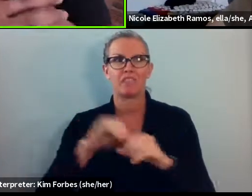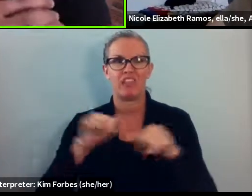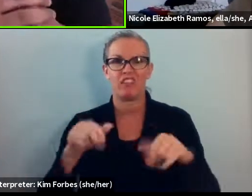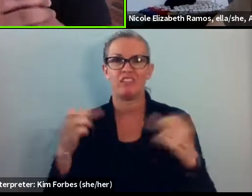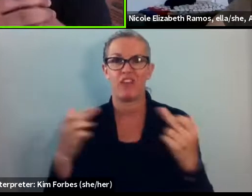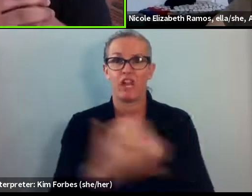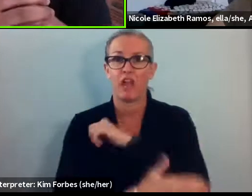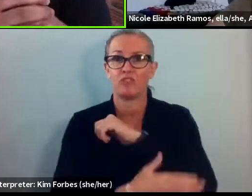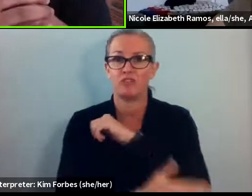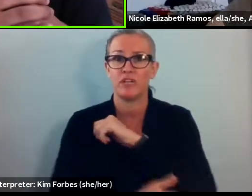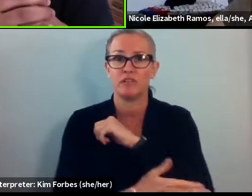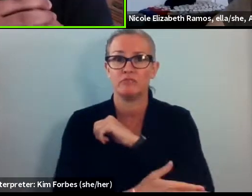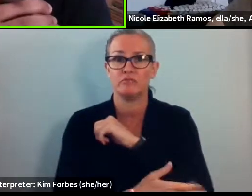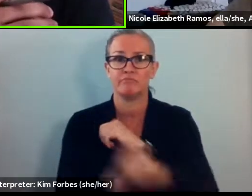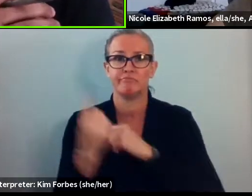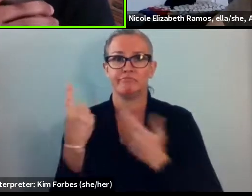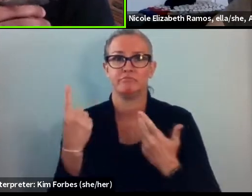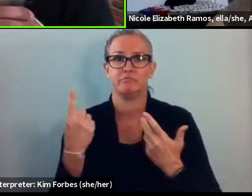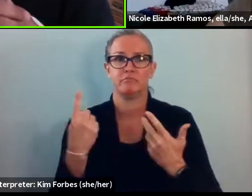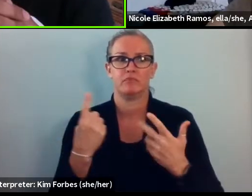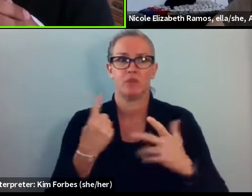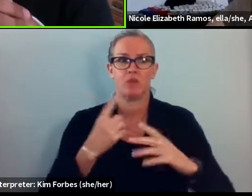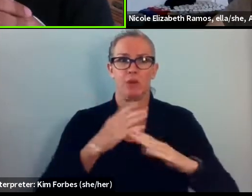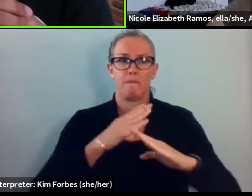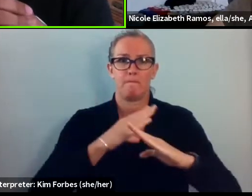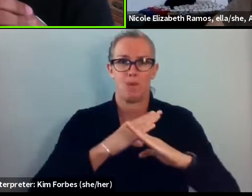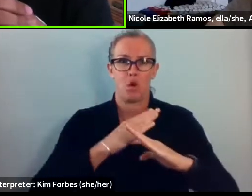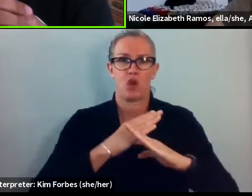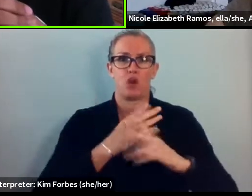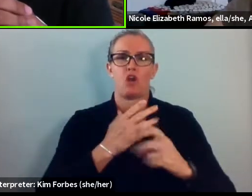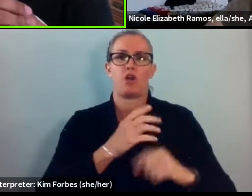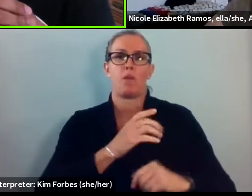Border Patrol does atrocities regularly against people.